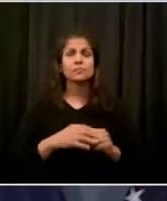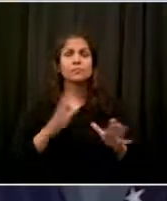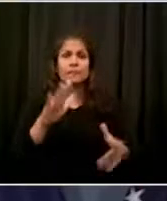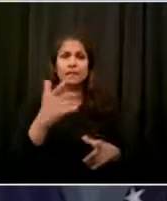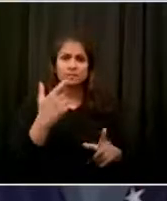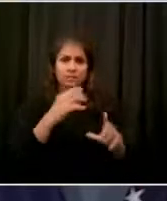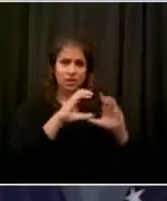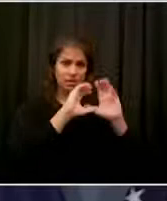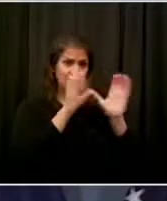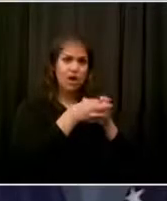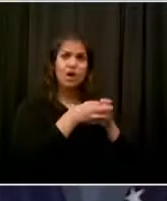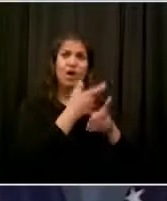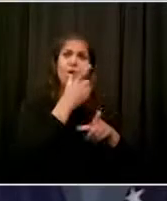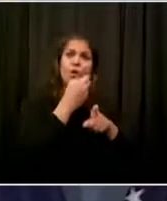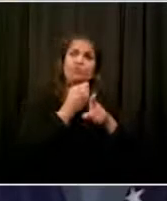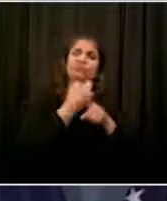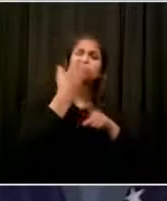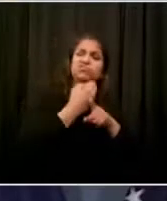scale ever.